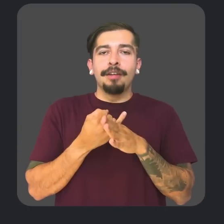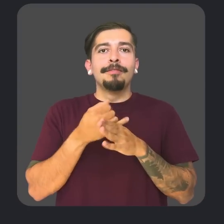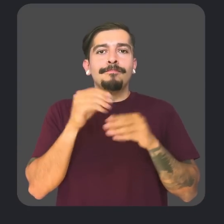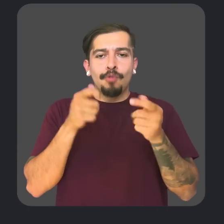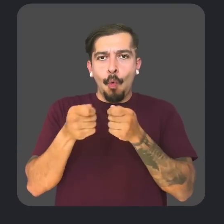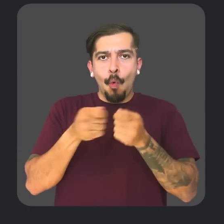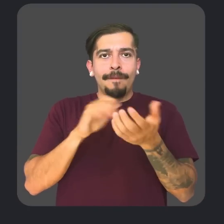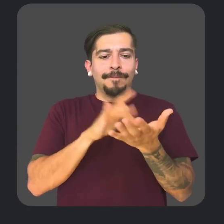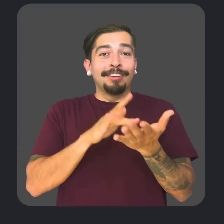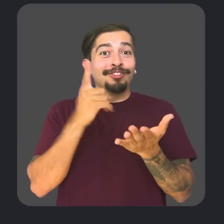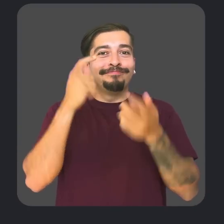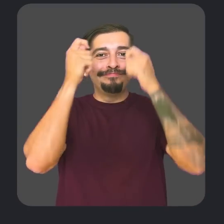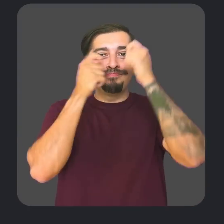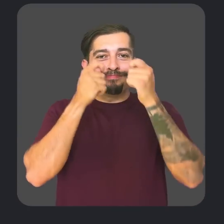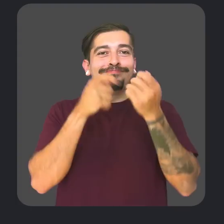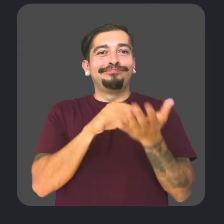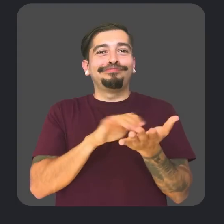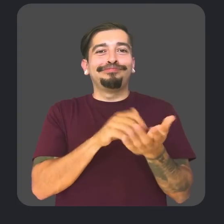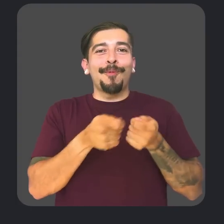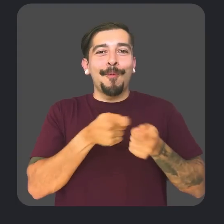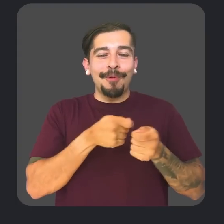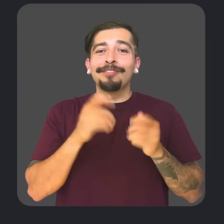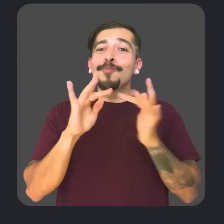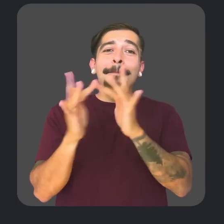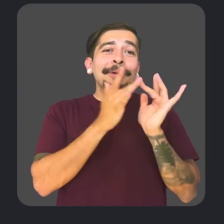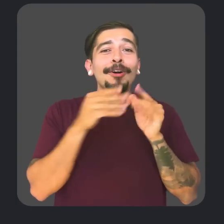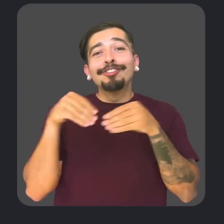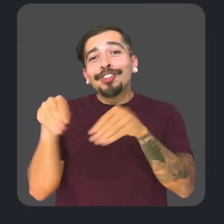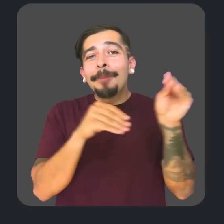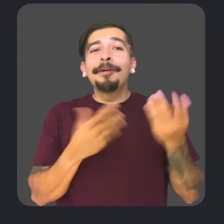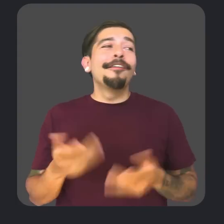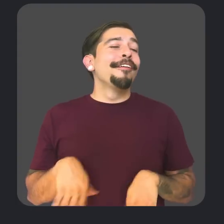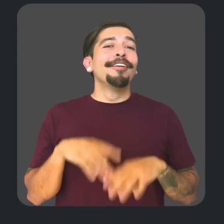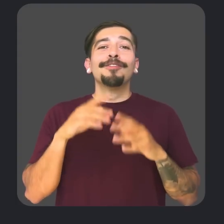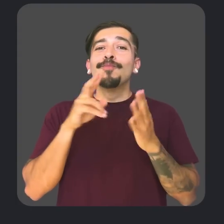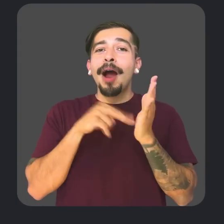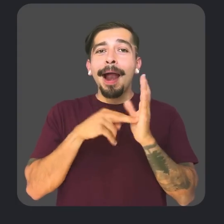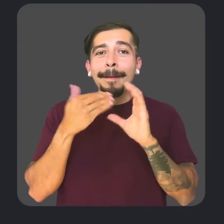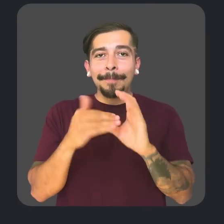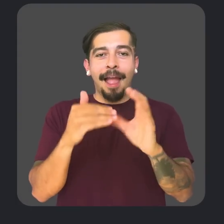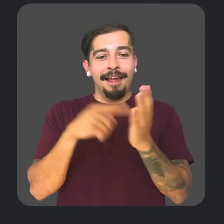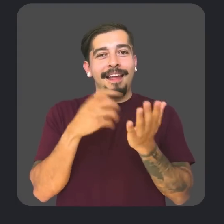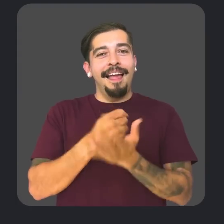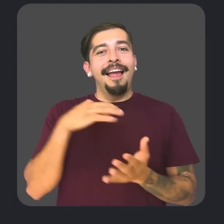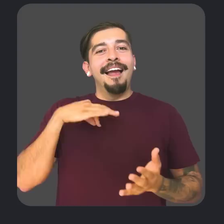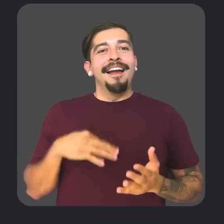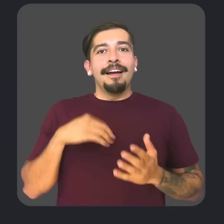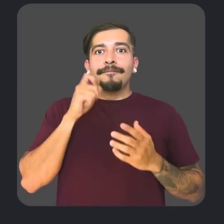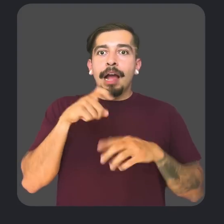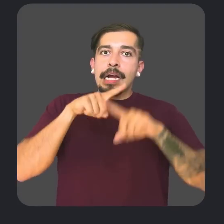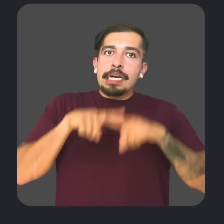control their device with facial gestures. Whether someone is online shopping or reading email, this feature allows them to